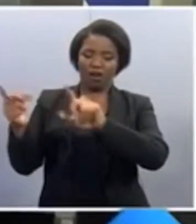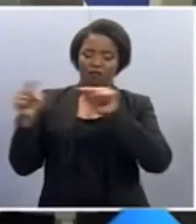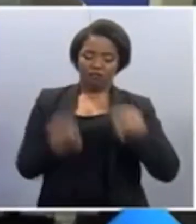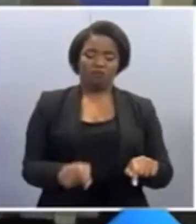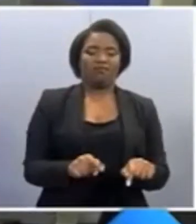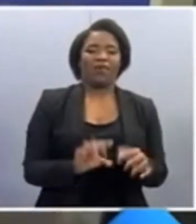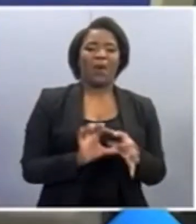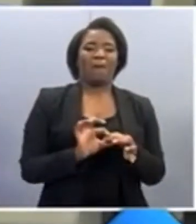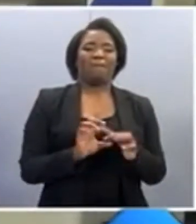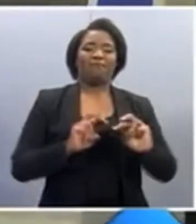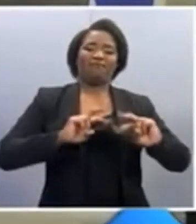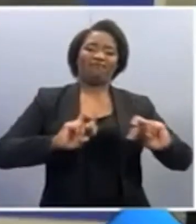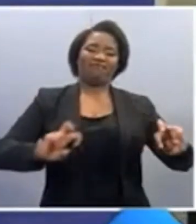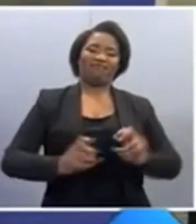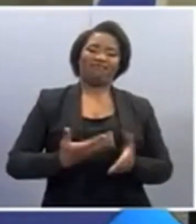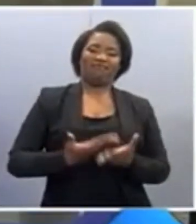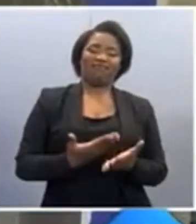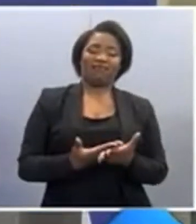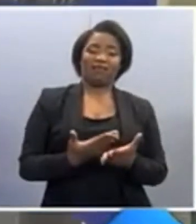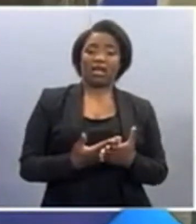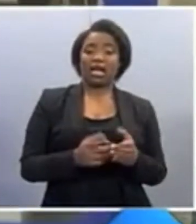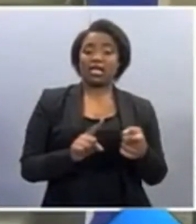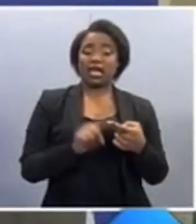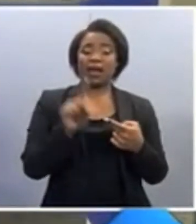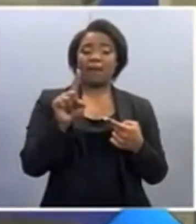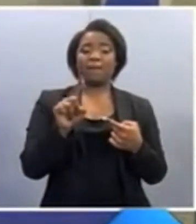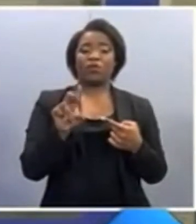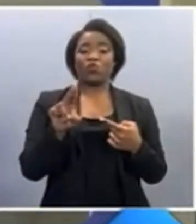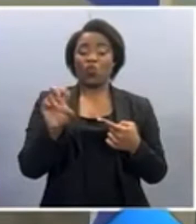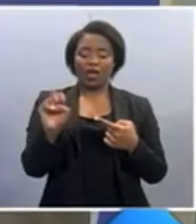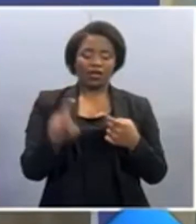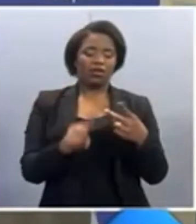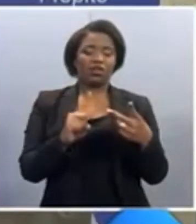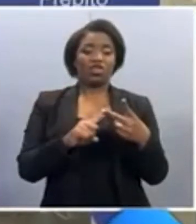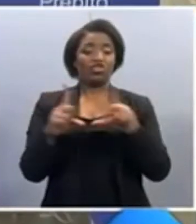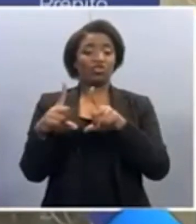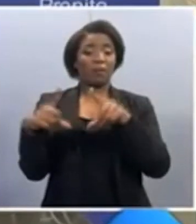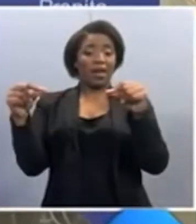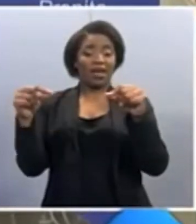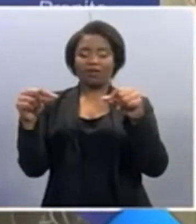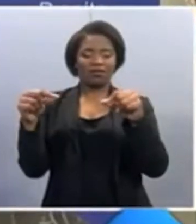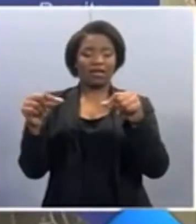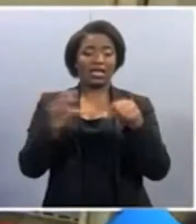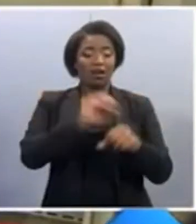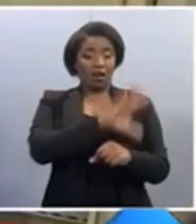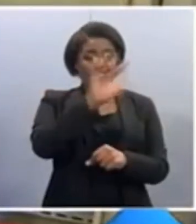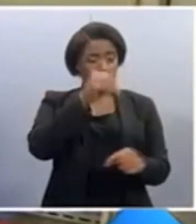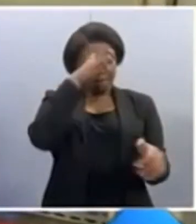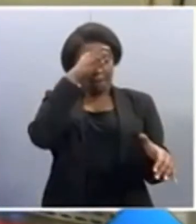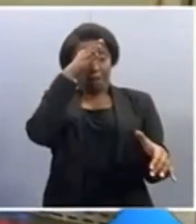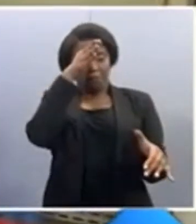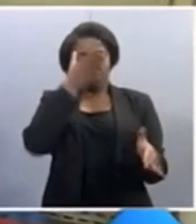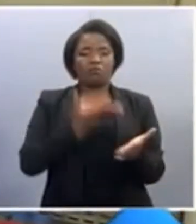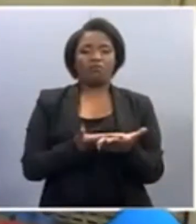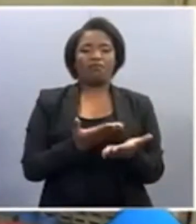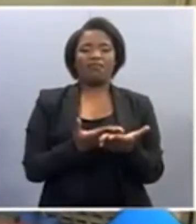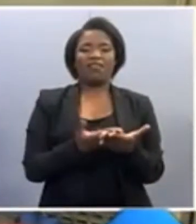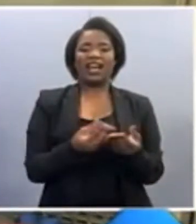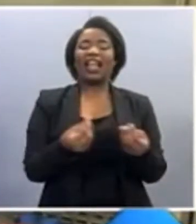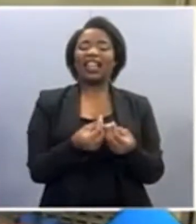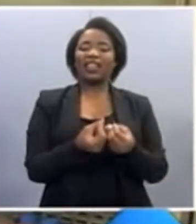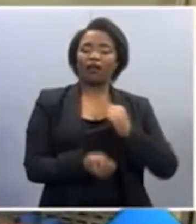With technology matching Japan and the U.S., South African experts believe they'll be able to produce data locally